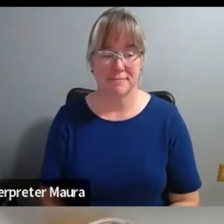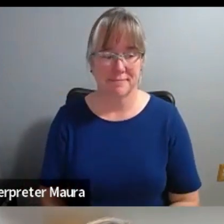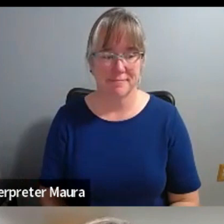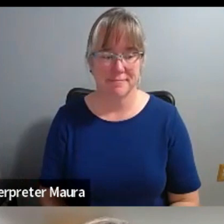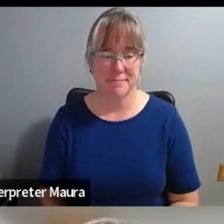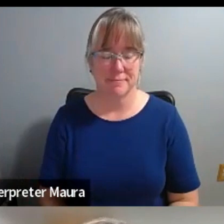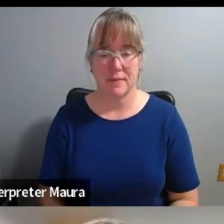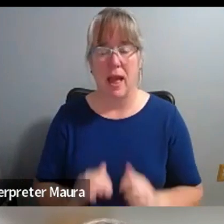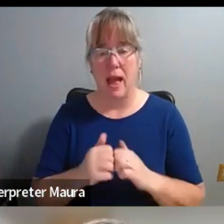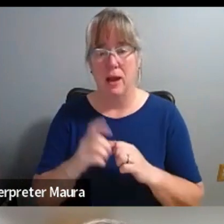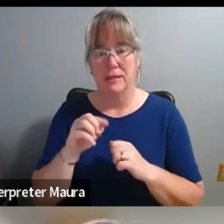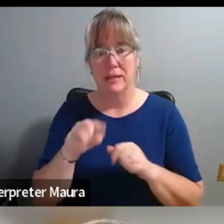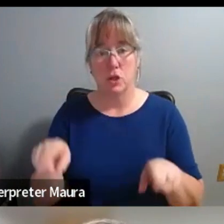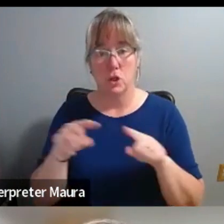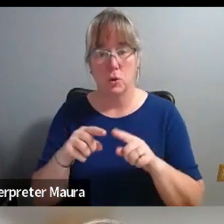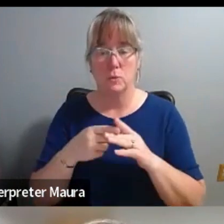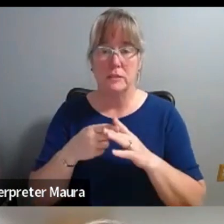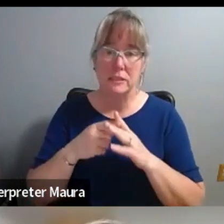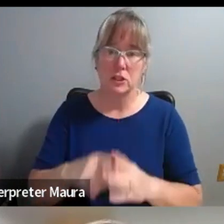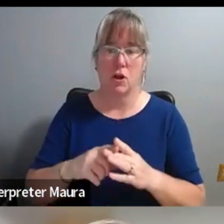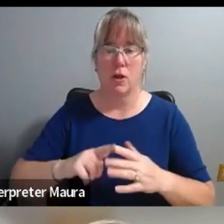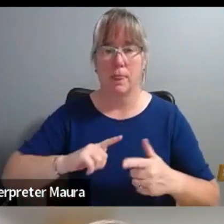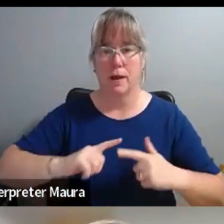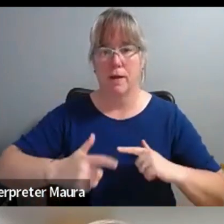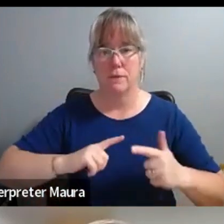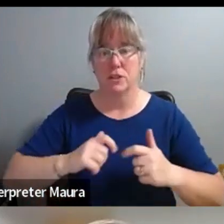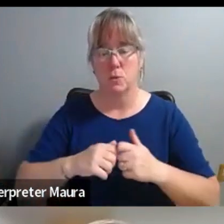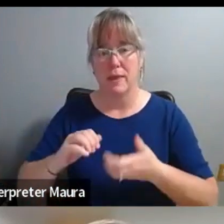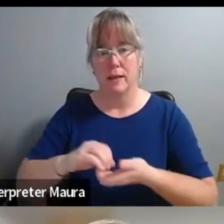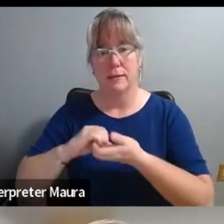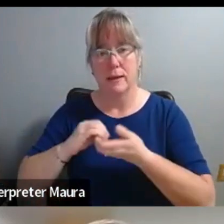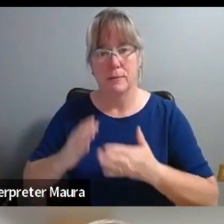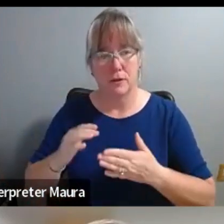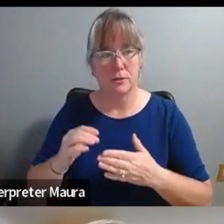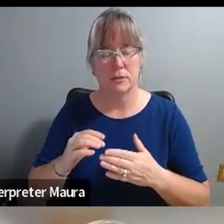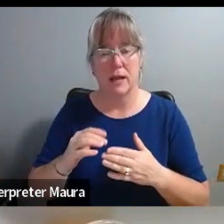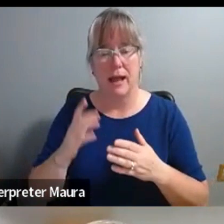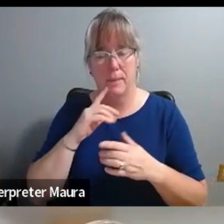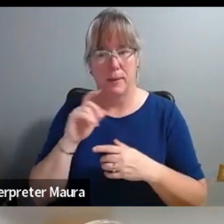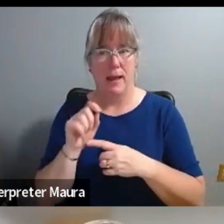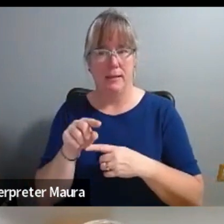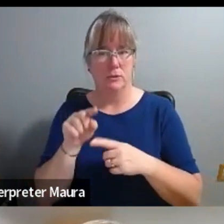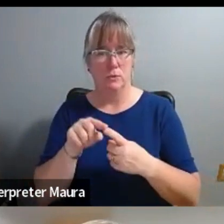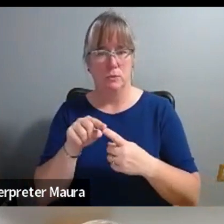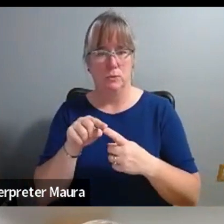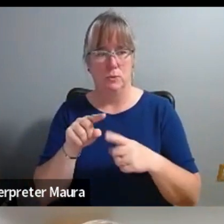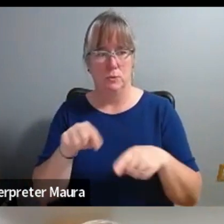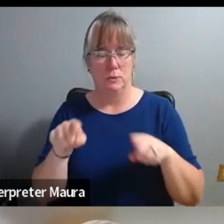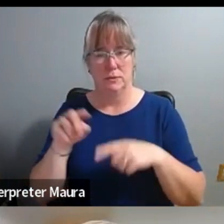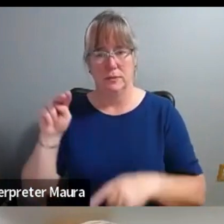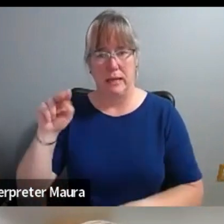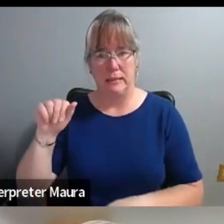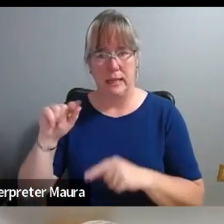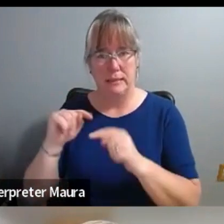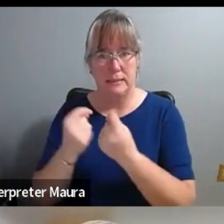How did you initiate the conversations with your collaborators? And I'm going to point this towards the team from Nelson Atkins